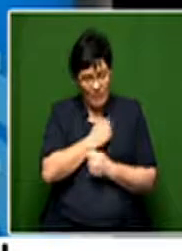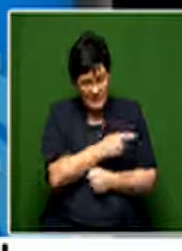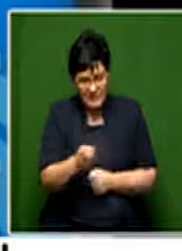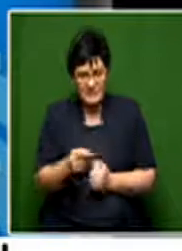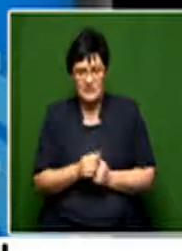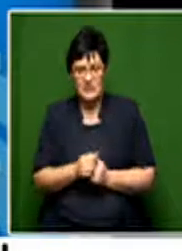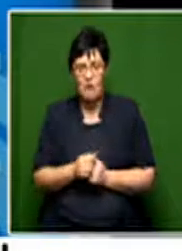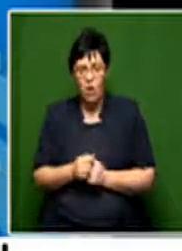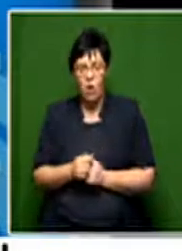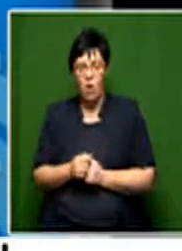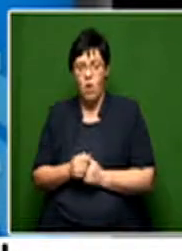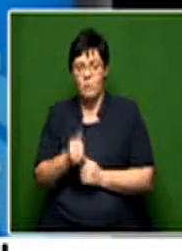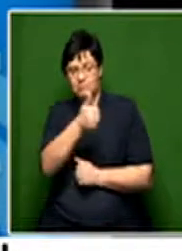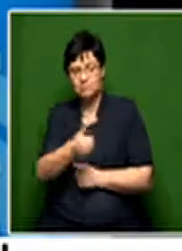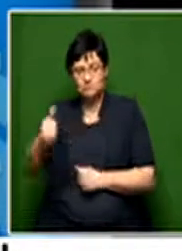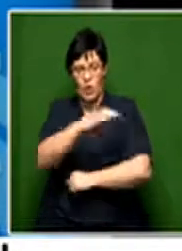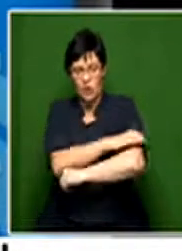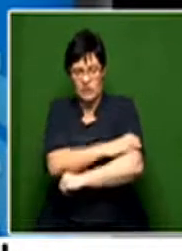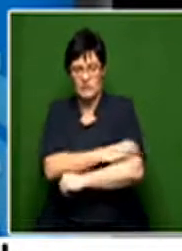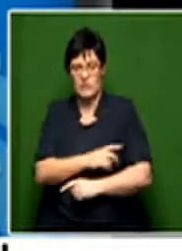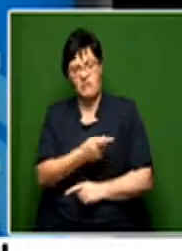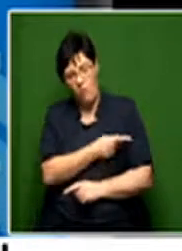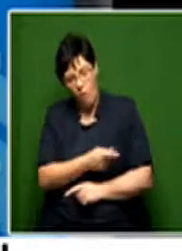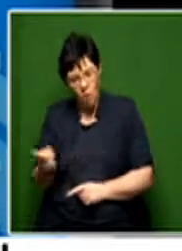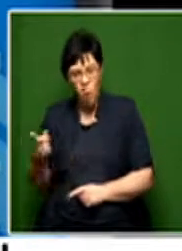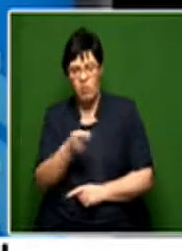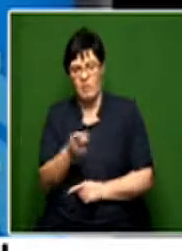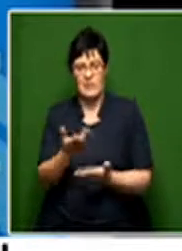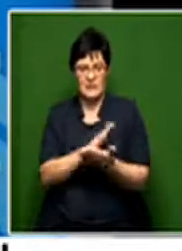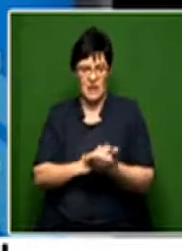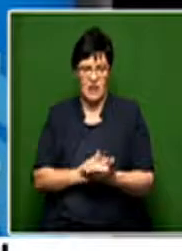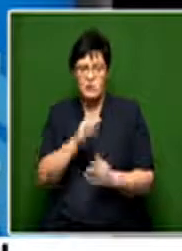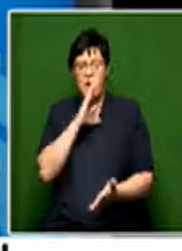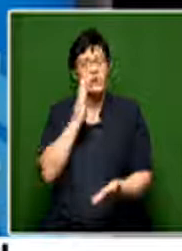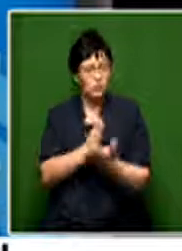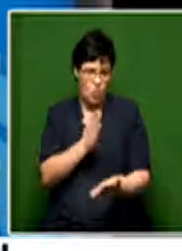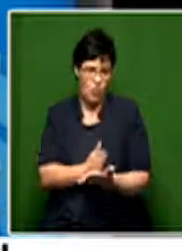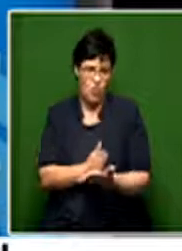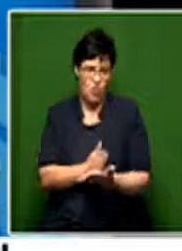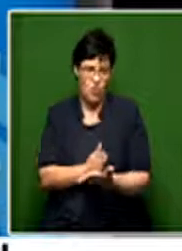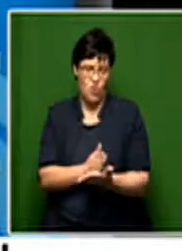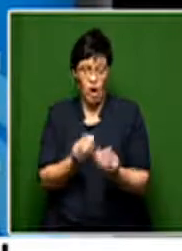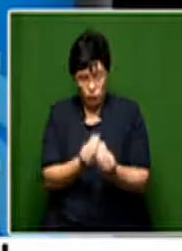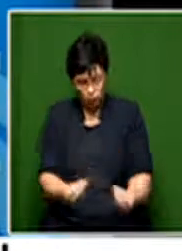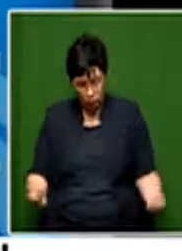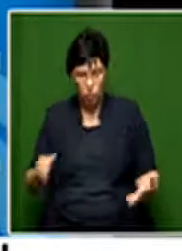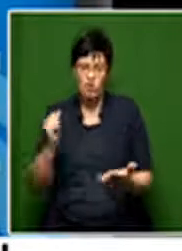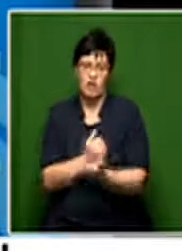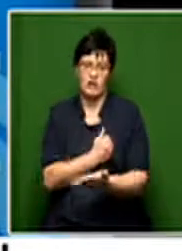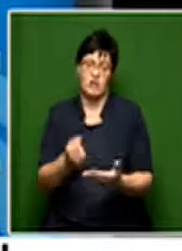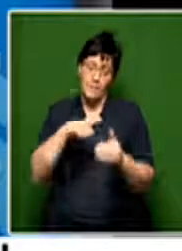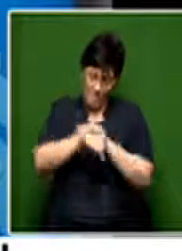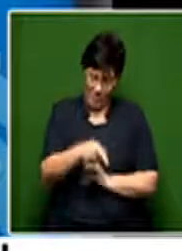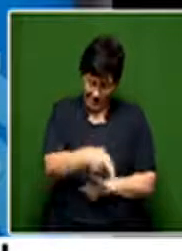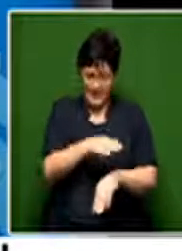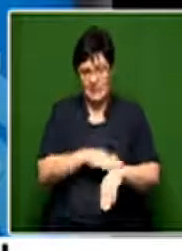for authorities, for all school daughters to ensure that children are registered at